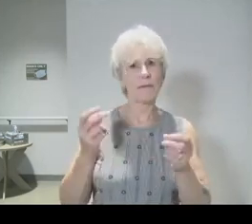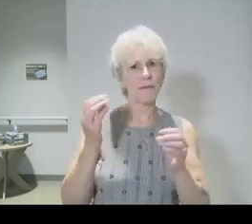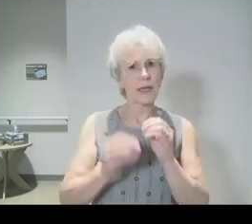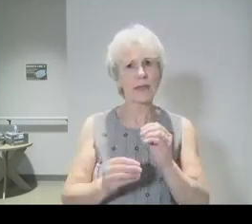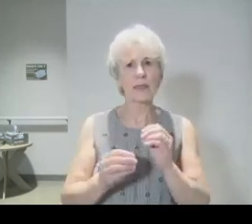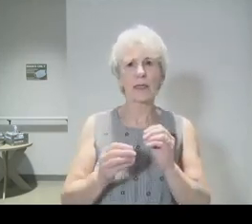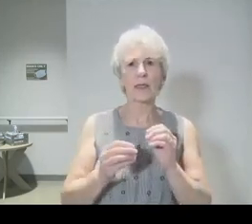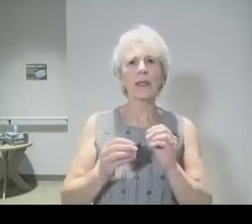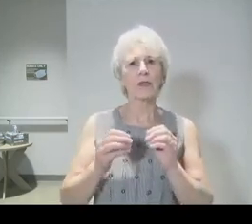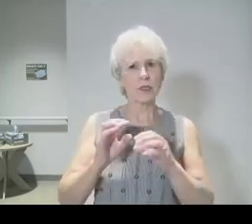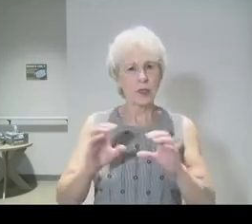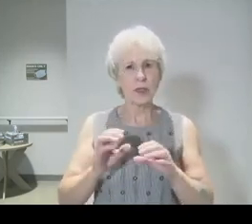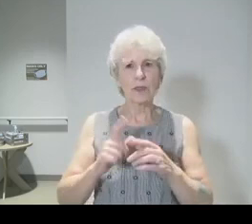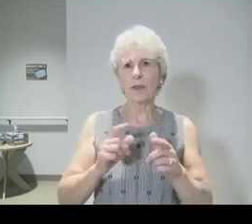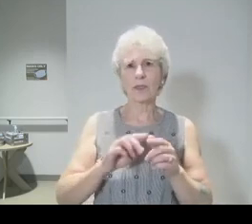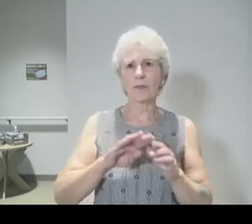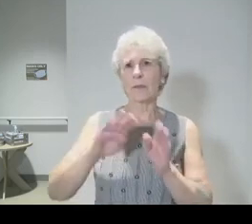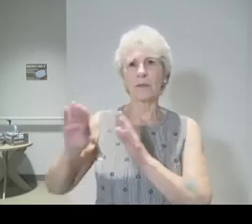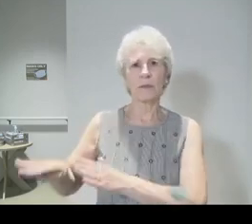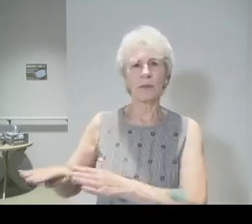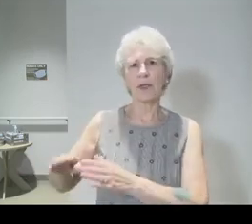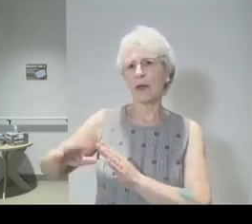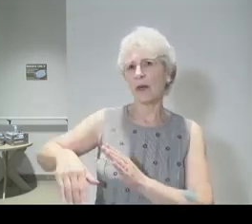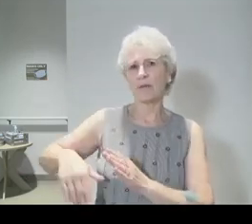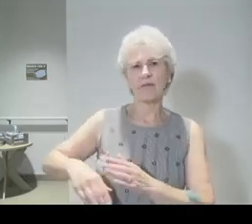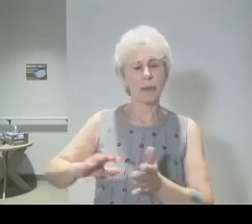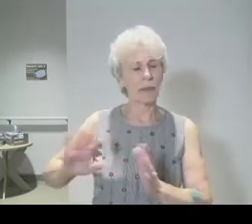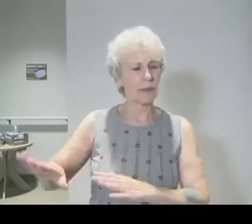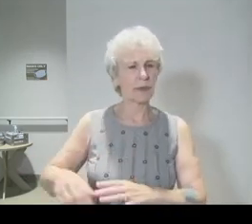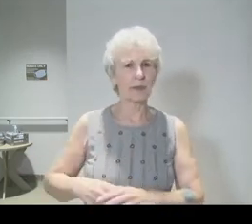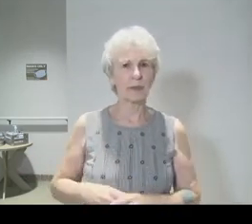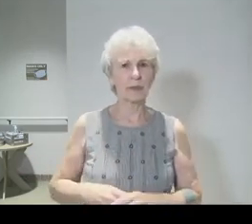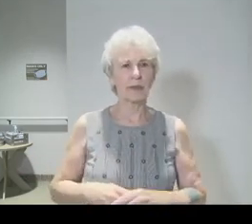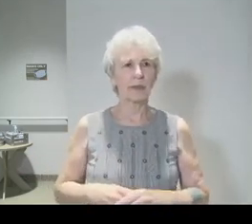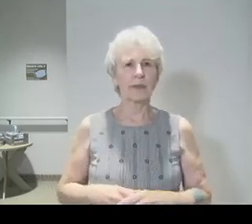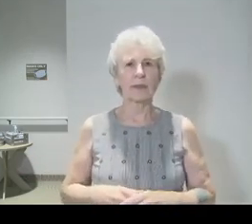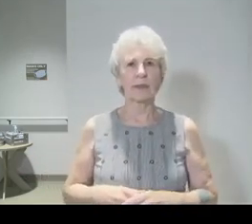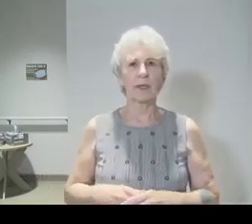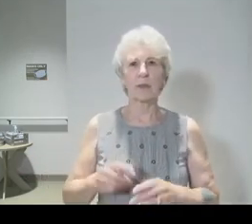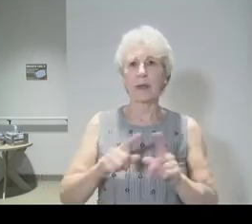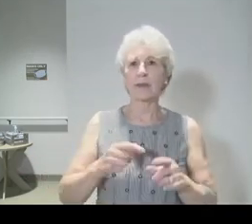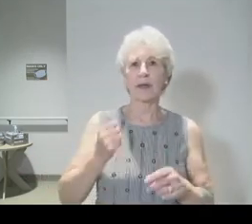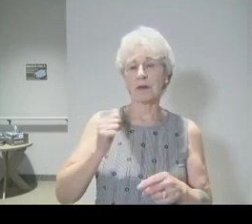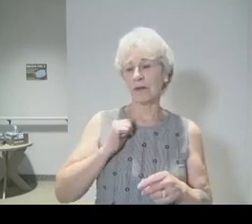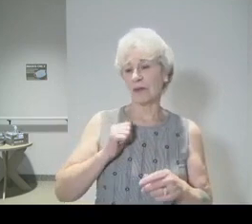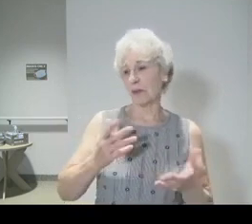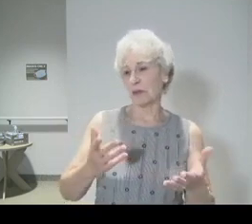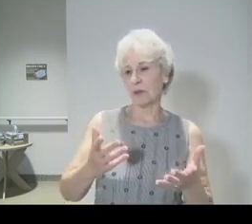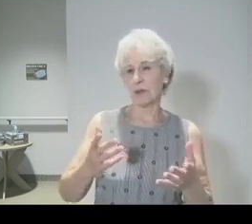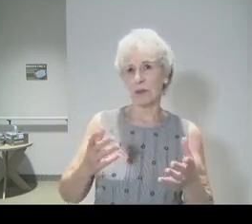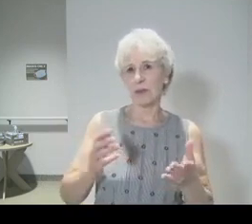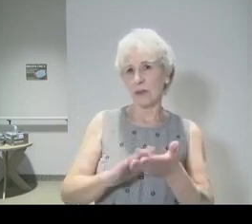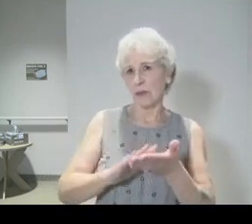don't just put it off and say, I can't take it until I deal with this, but I'm not going to deal with it. You've got to